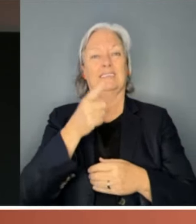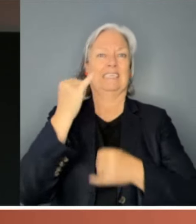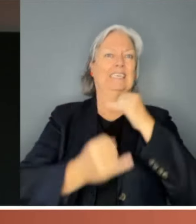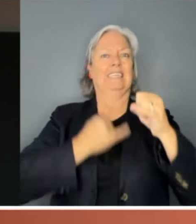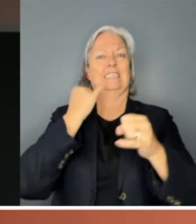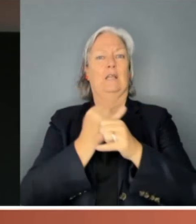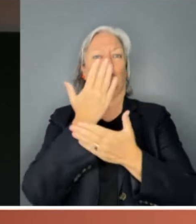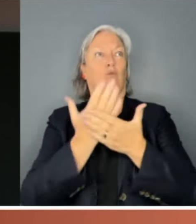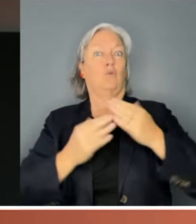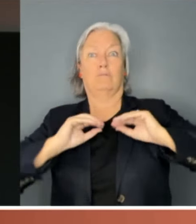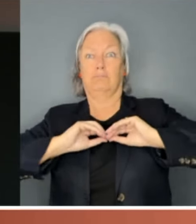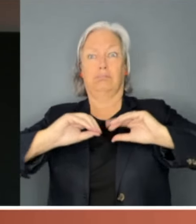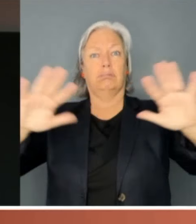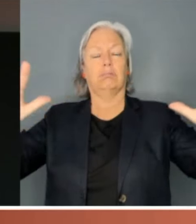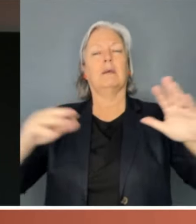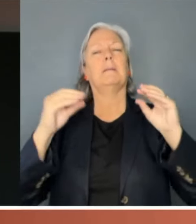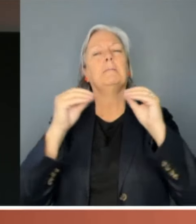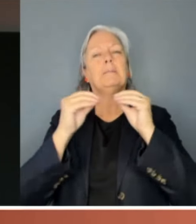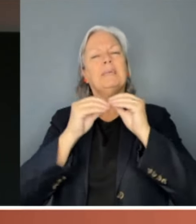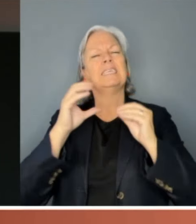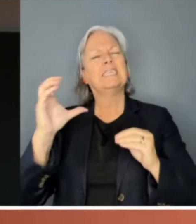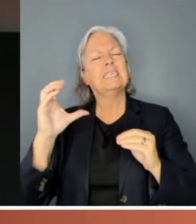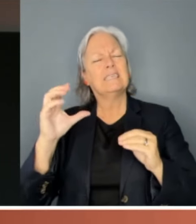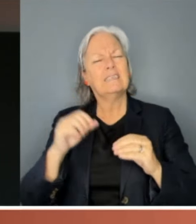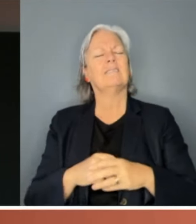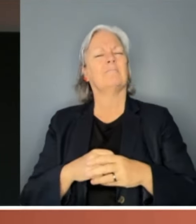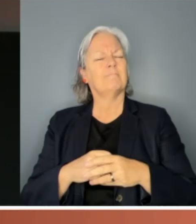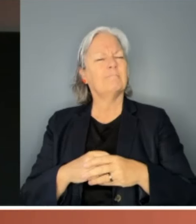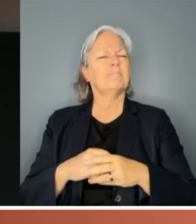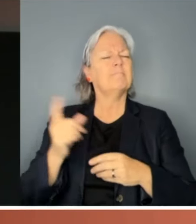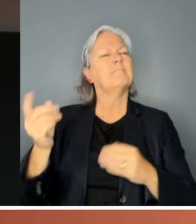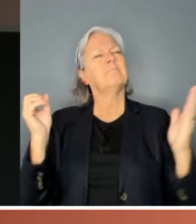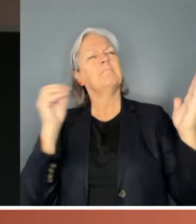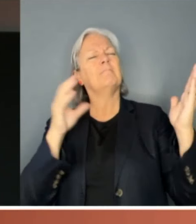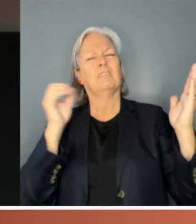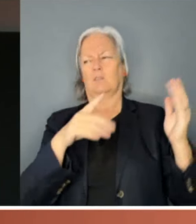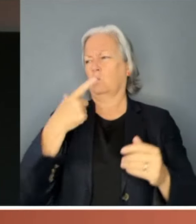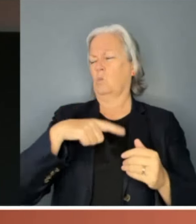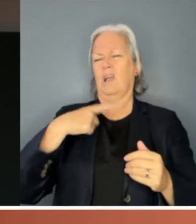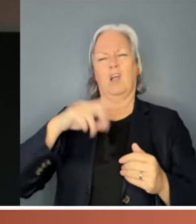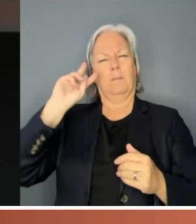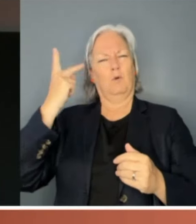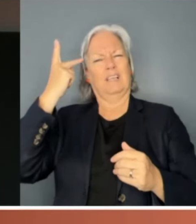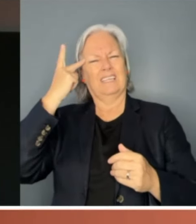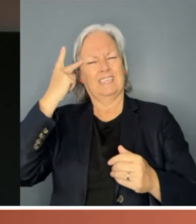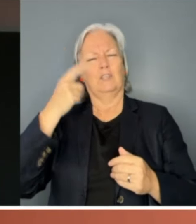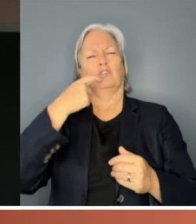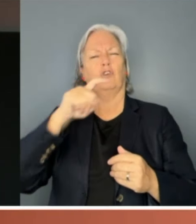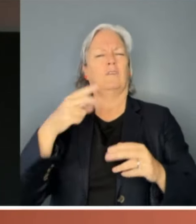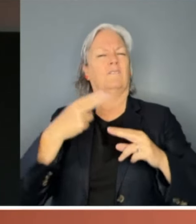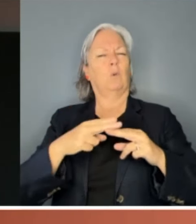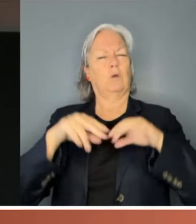Even the BBC was pondering the problem with headlines such as why politics is toxic for Australian women.